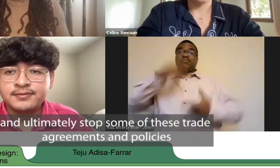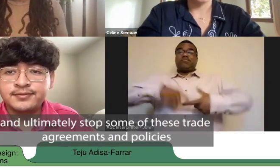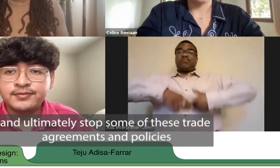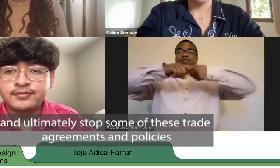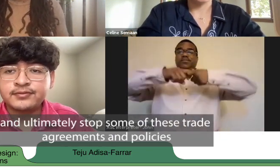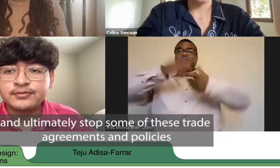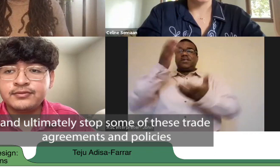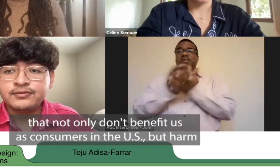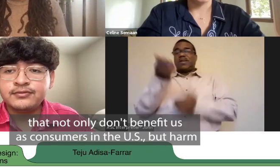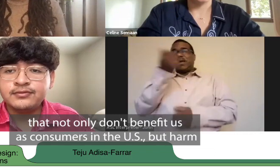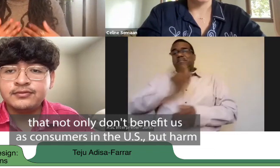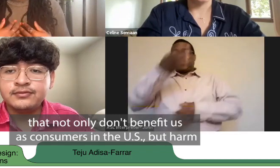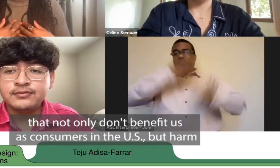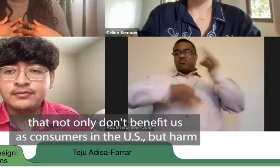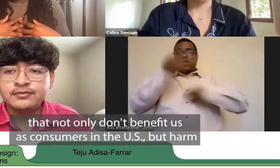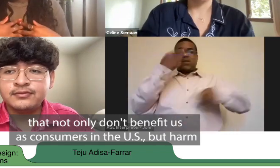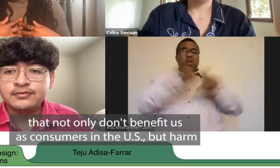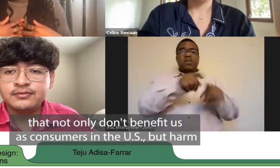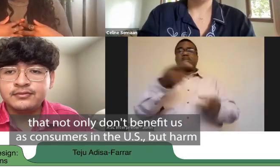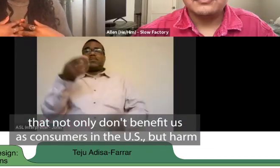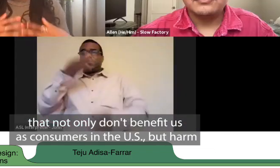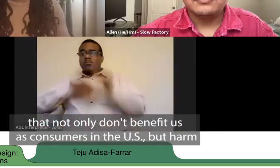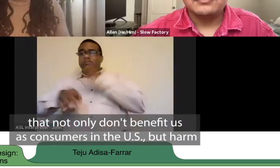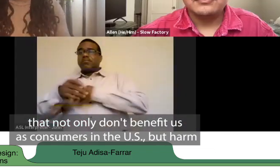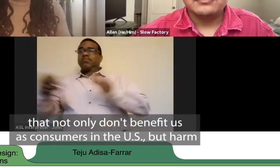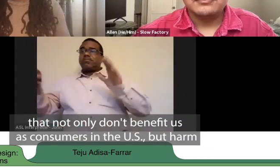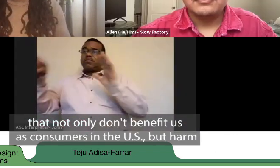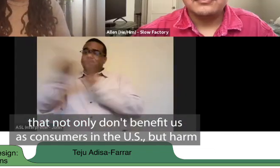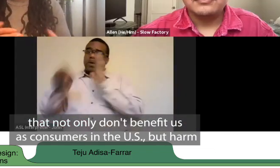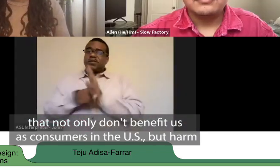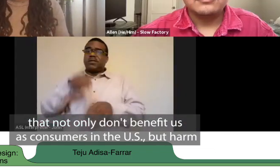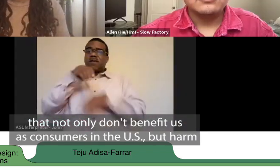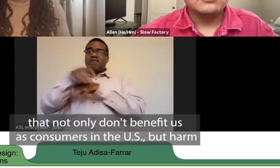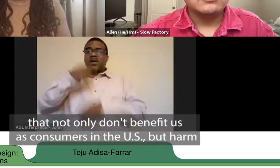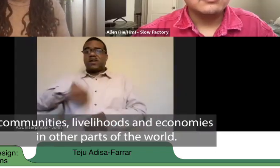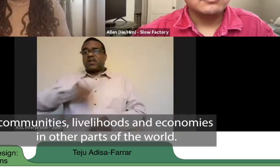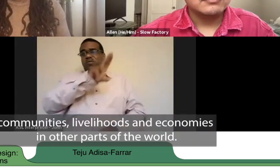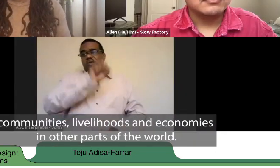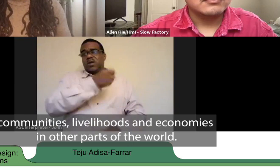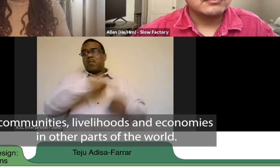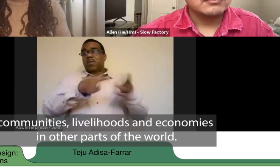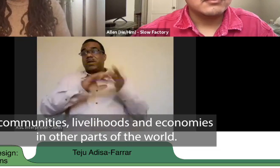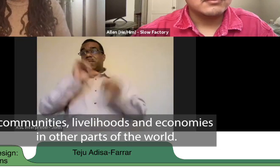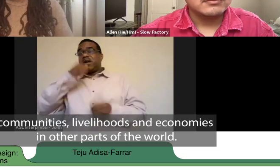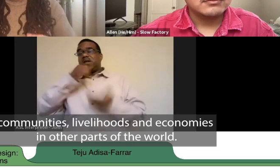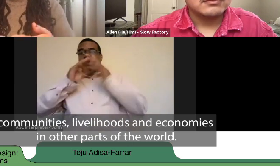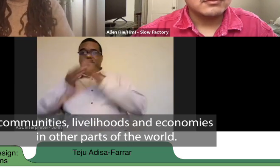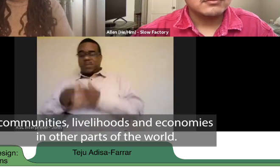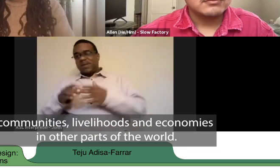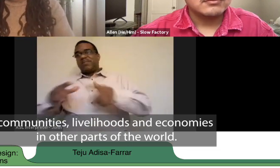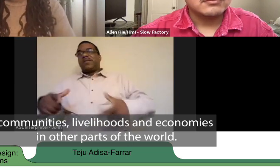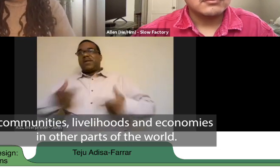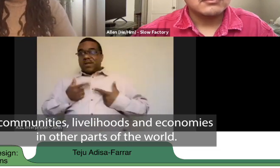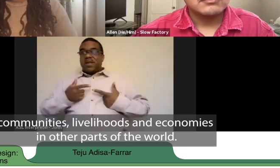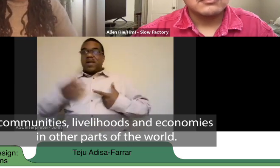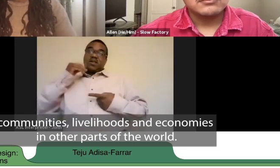trade agreements and policies that not only don't benefit us as consumers in the US, but harm communities, livelihoods, and